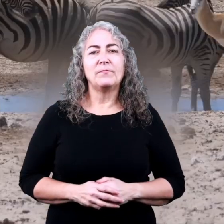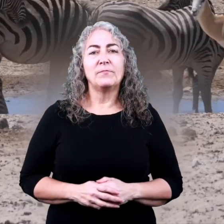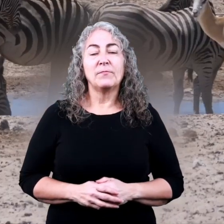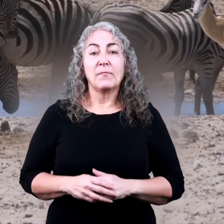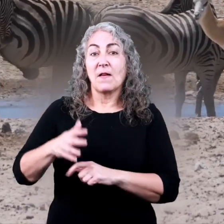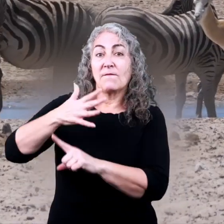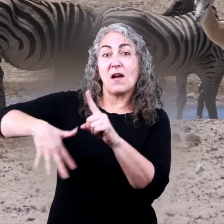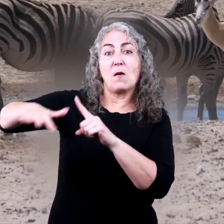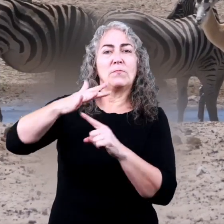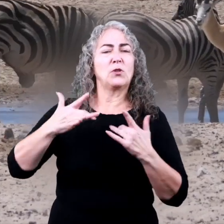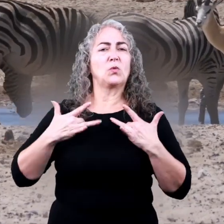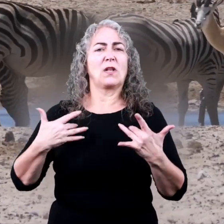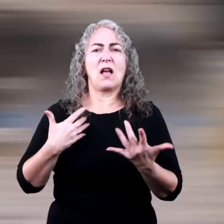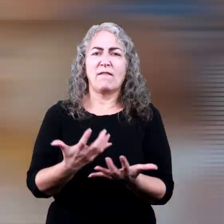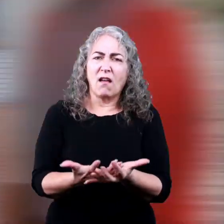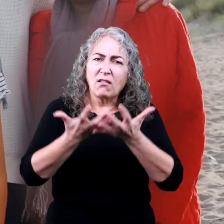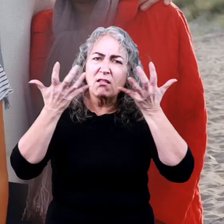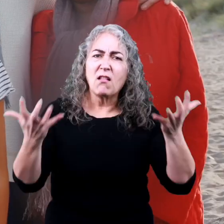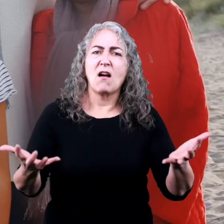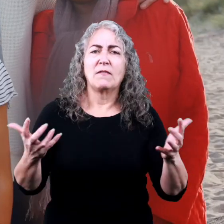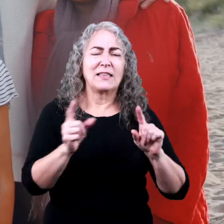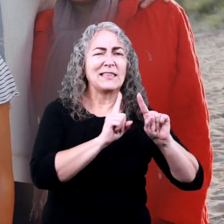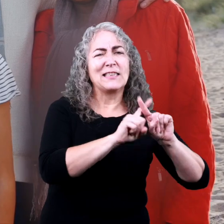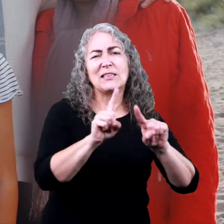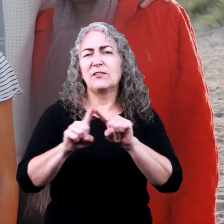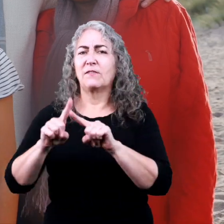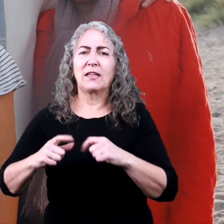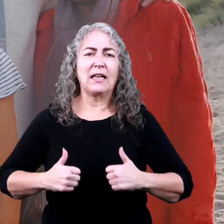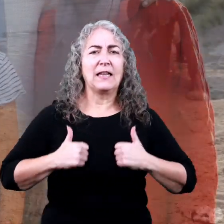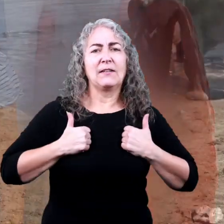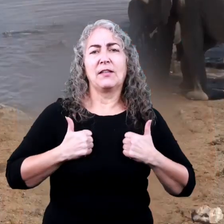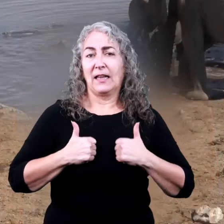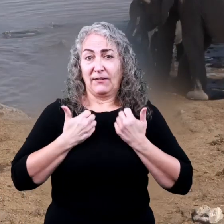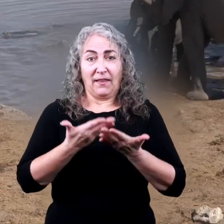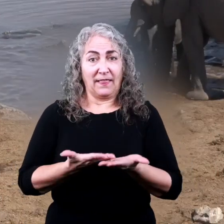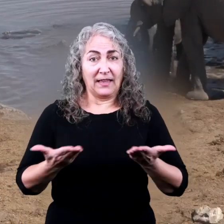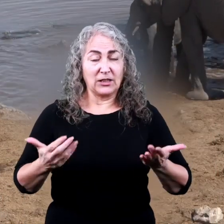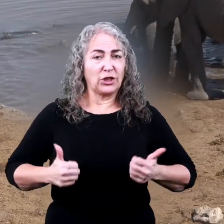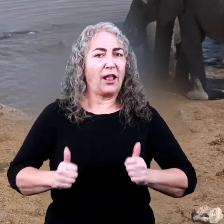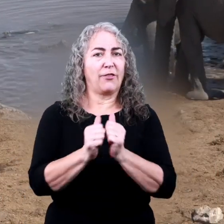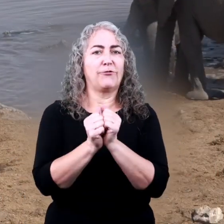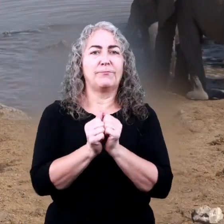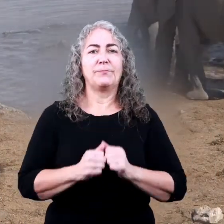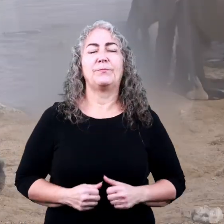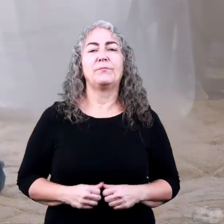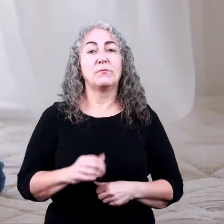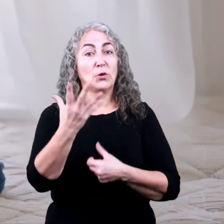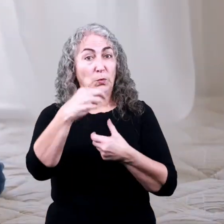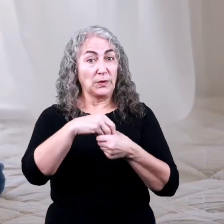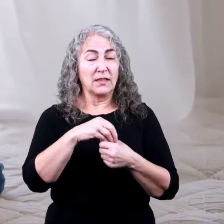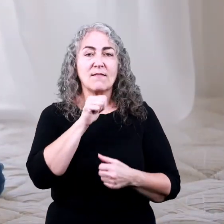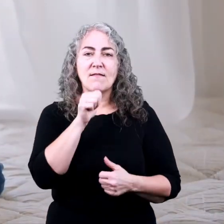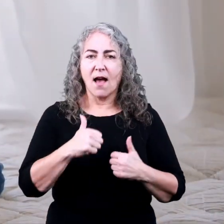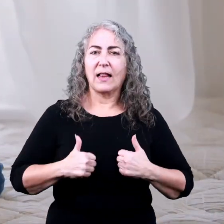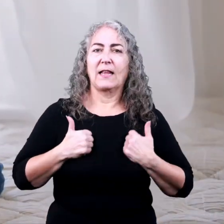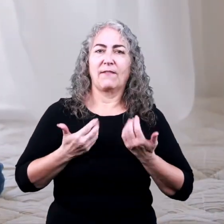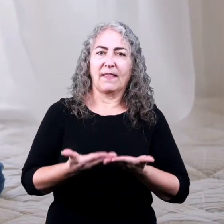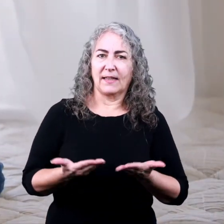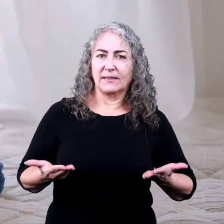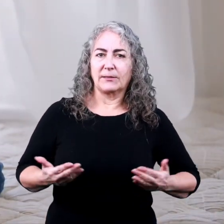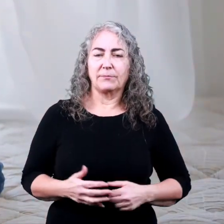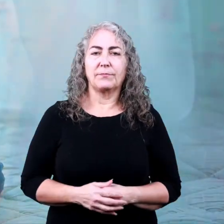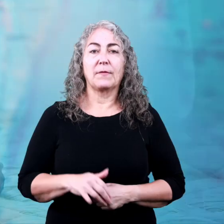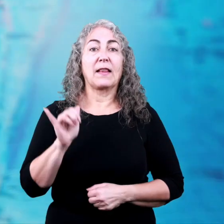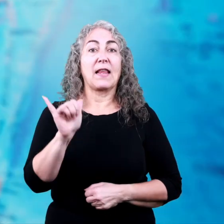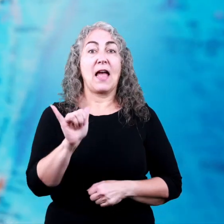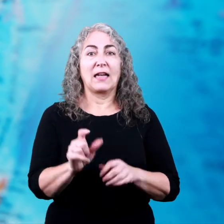These environments usually have lots of different kinds of organisms living together. And includes non-living things